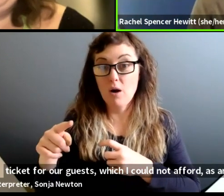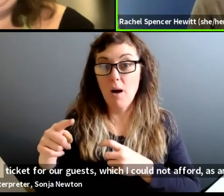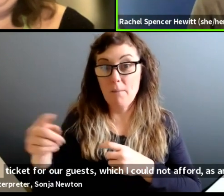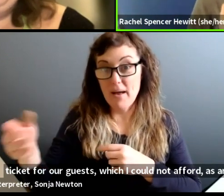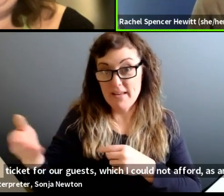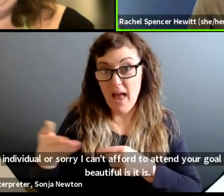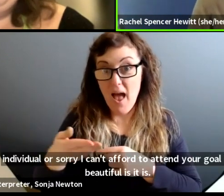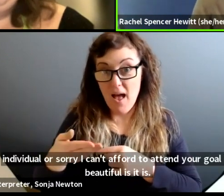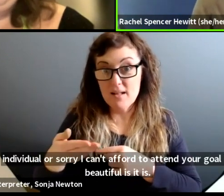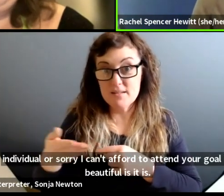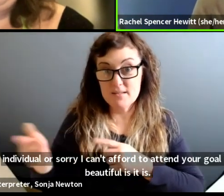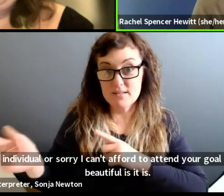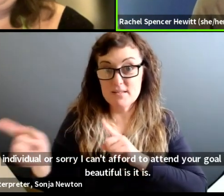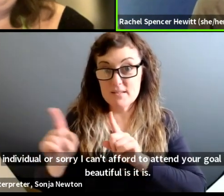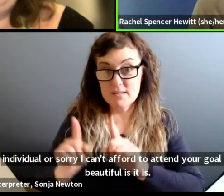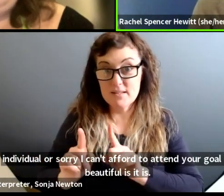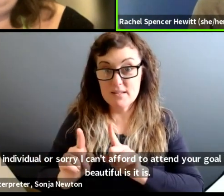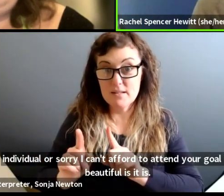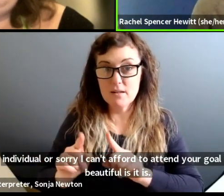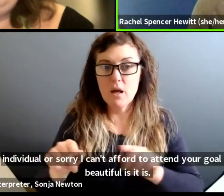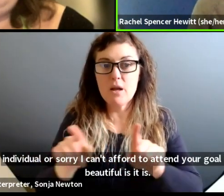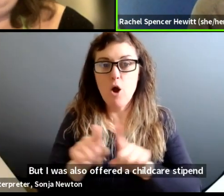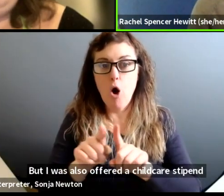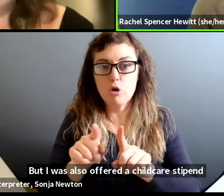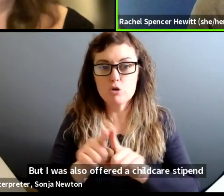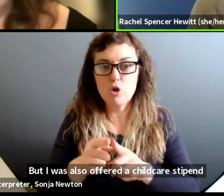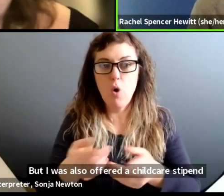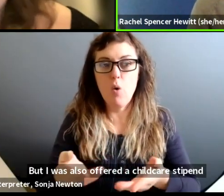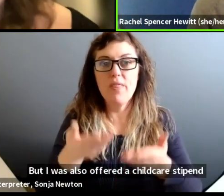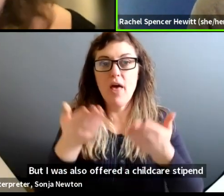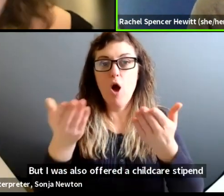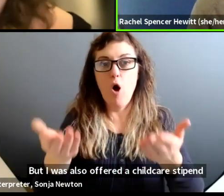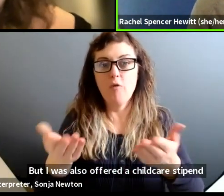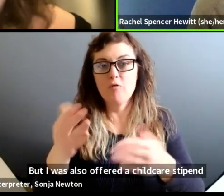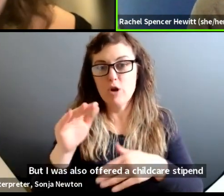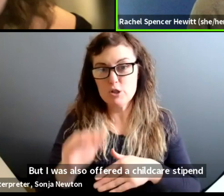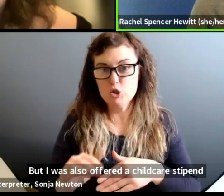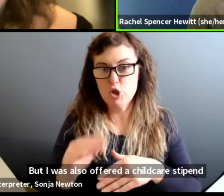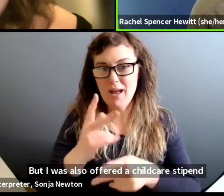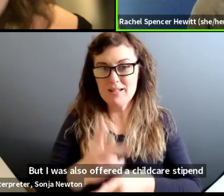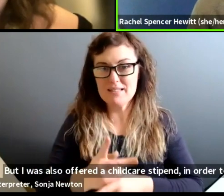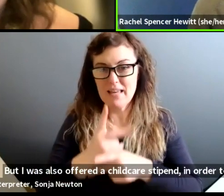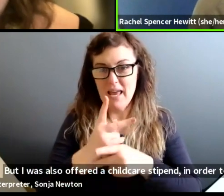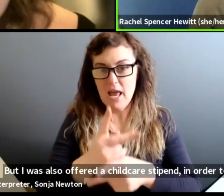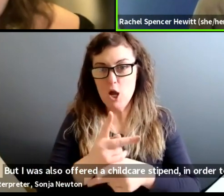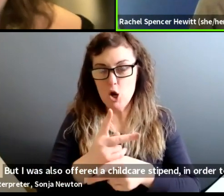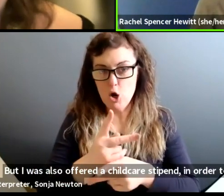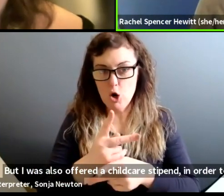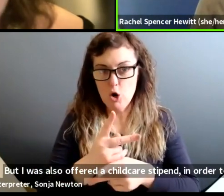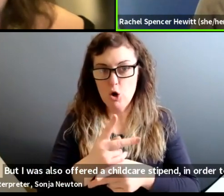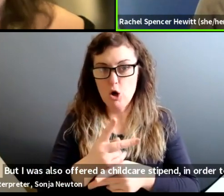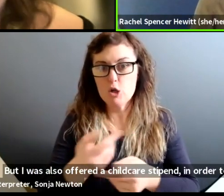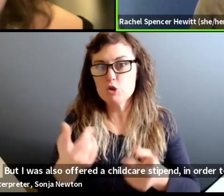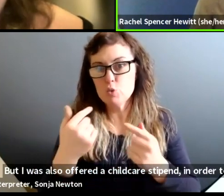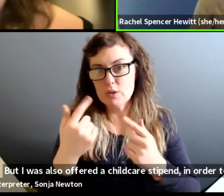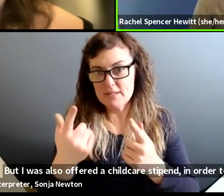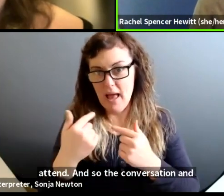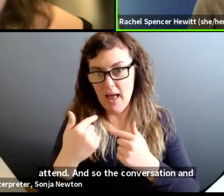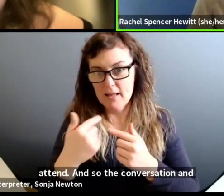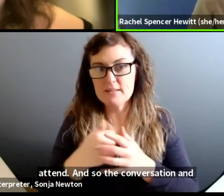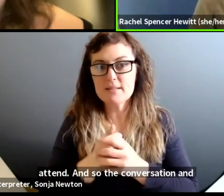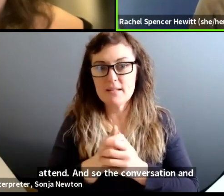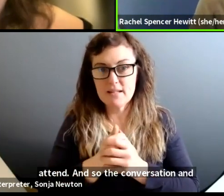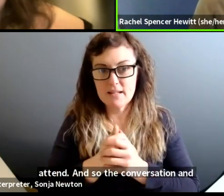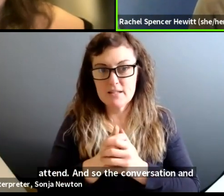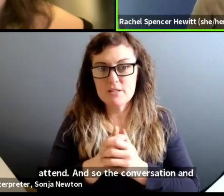Um, but I was also offered a childcare stipend in order to attend. And so the conversation, and so